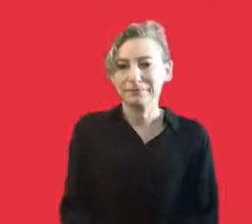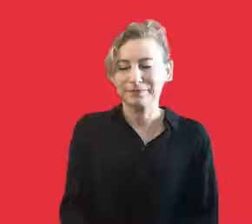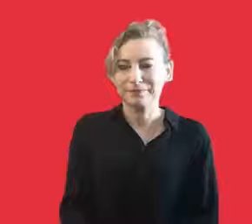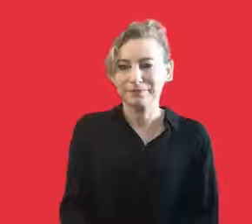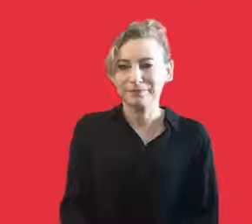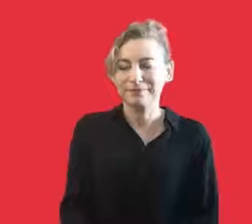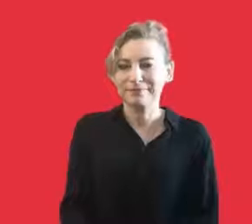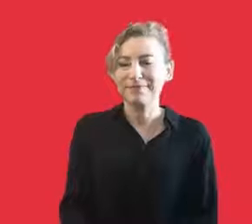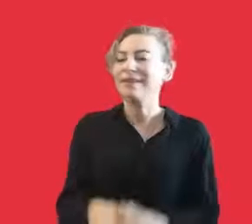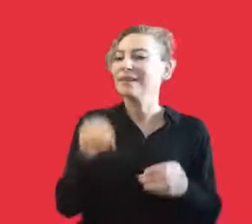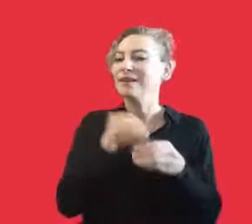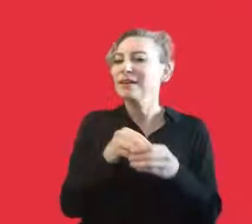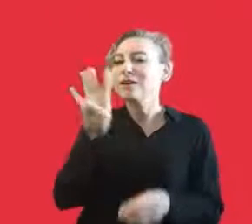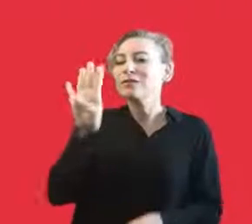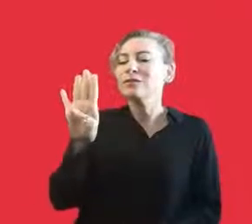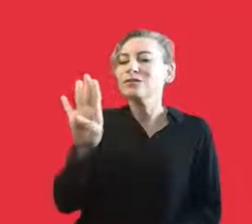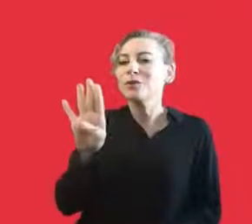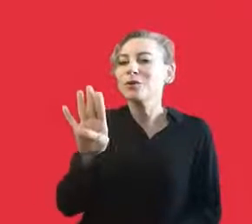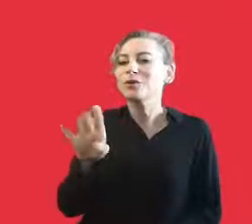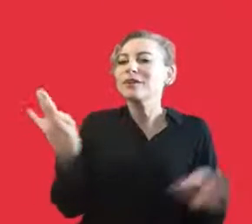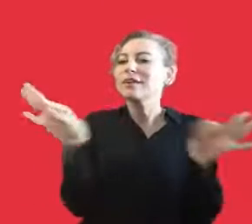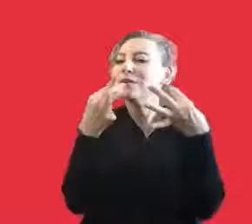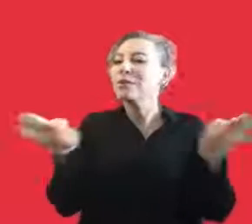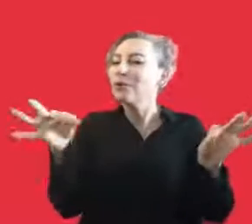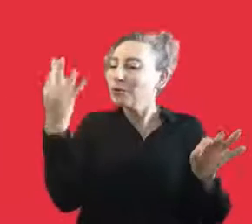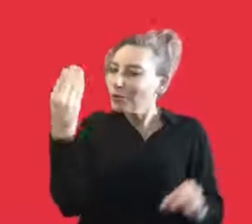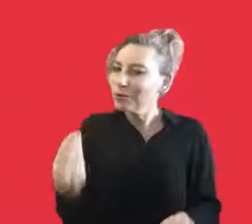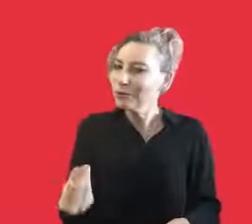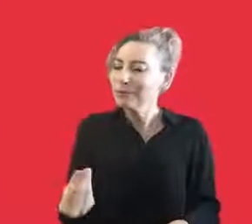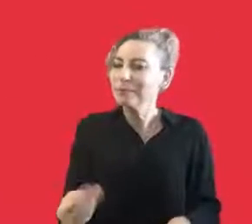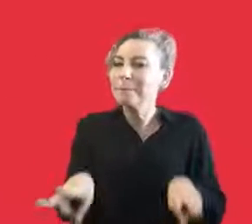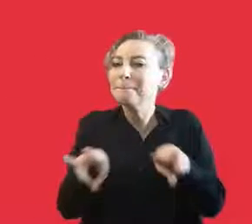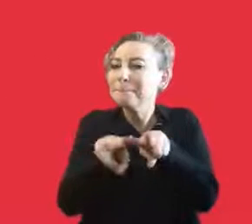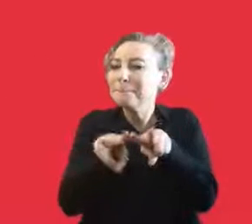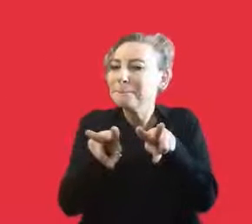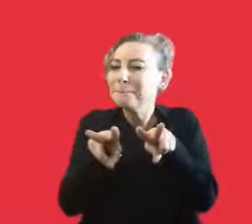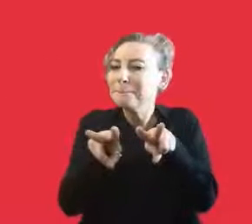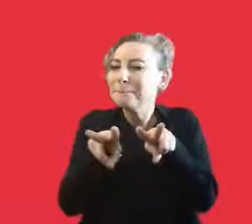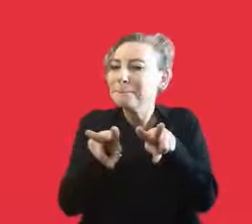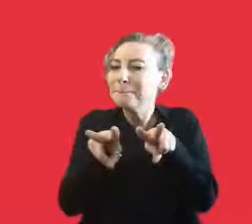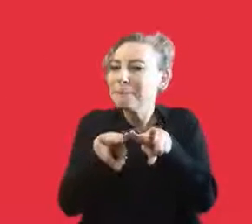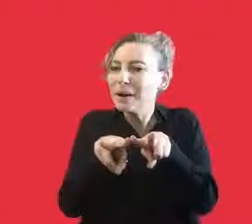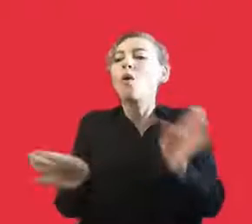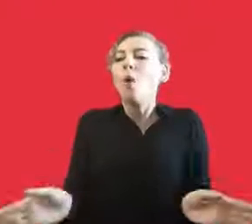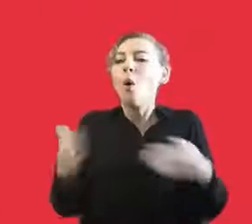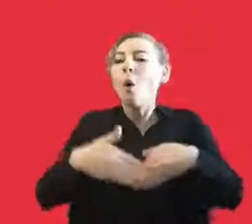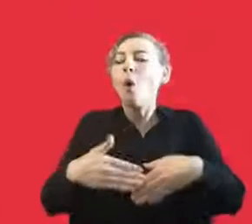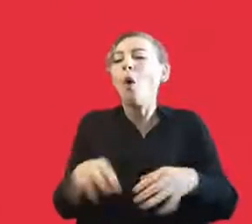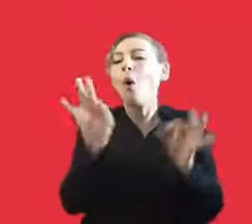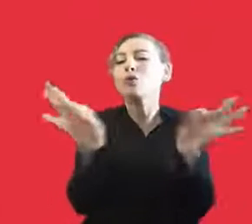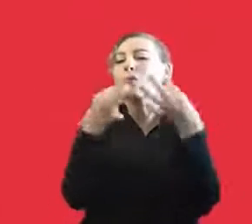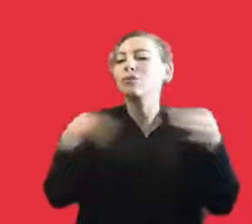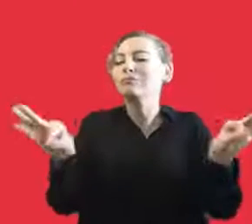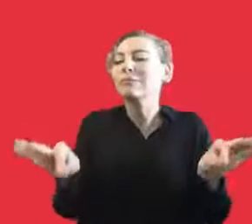community in 2016 and four other choirs came out of this Magna performance at Magra Maga, Maga Youth